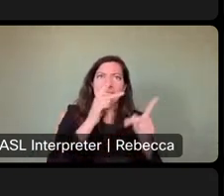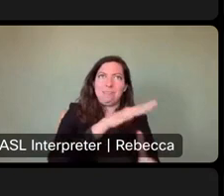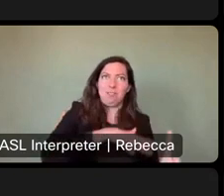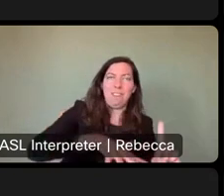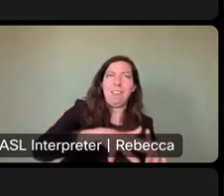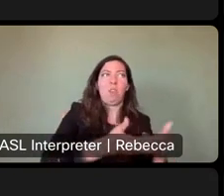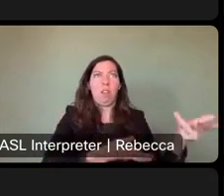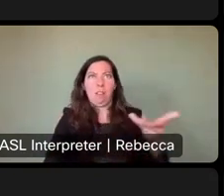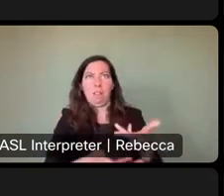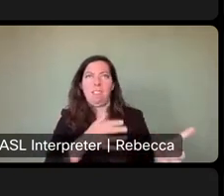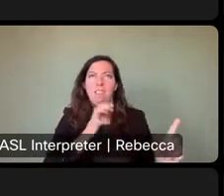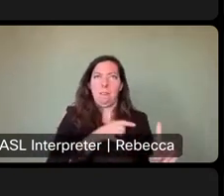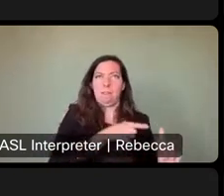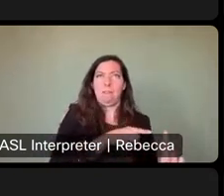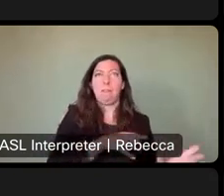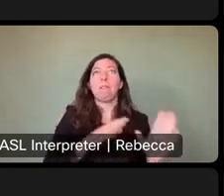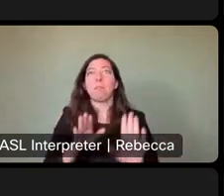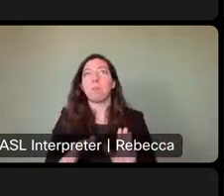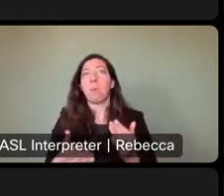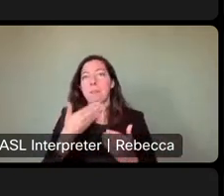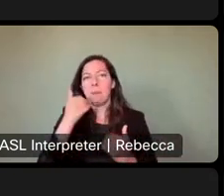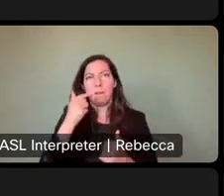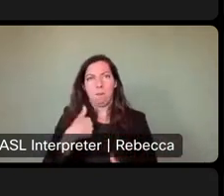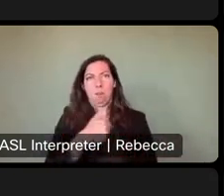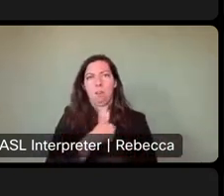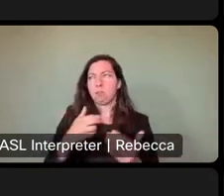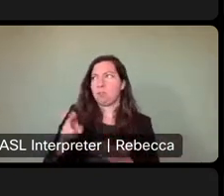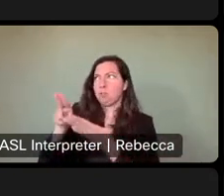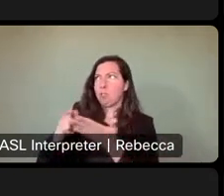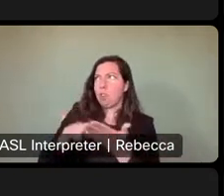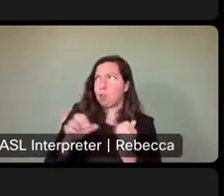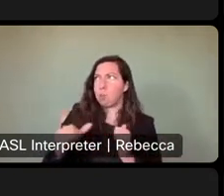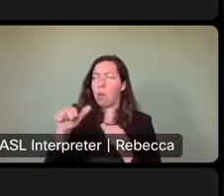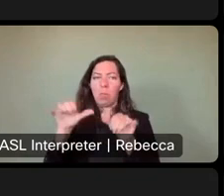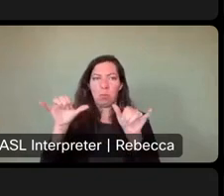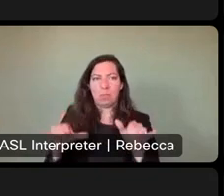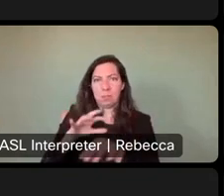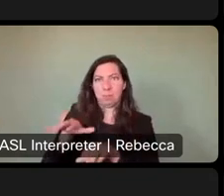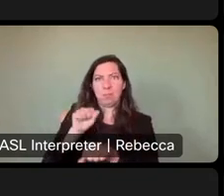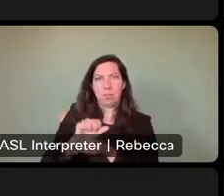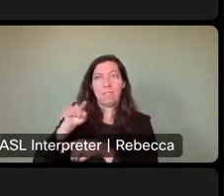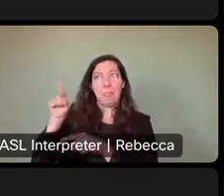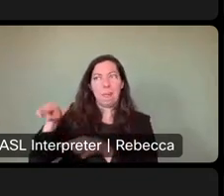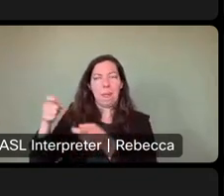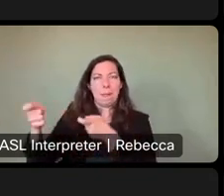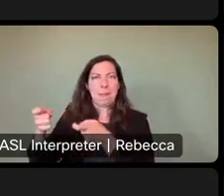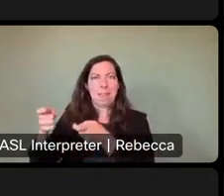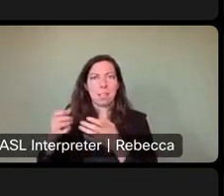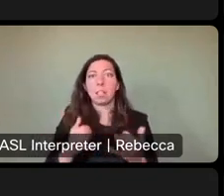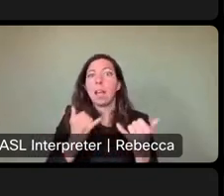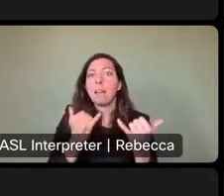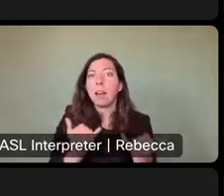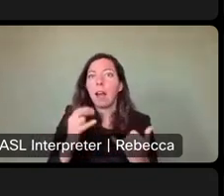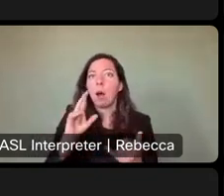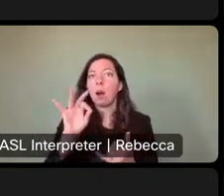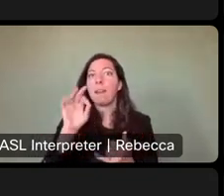And that's why we contract with, uh, with different reservation systems. And as we mentioned, we're in the RFP process, or we'll be